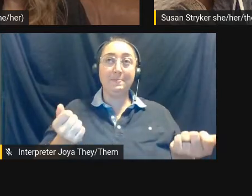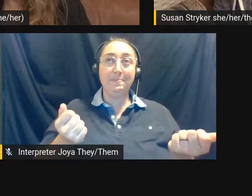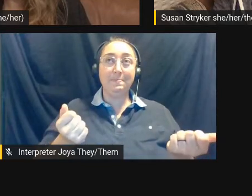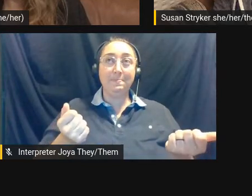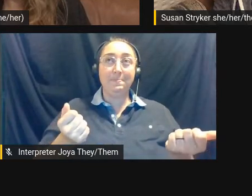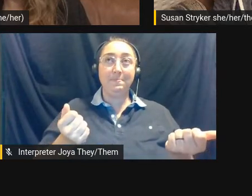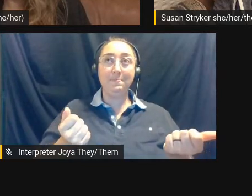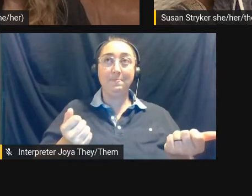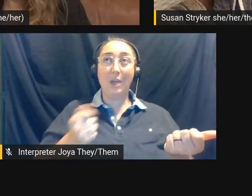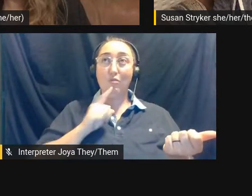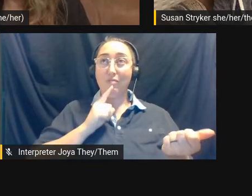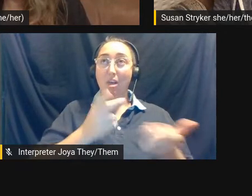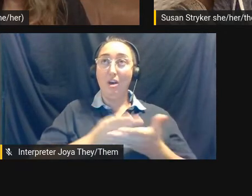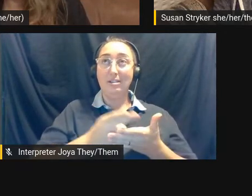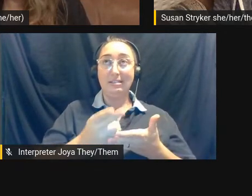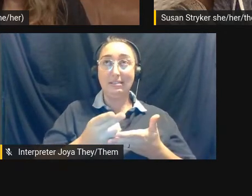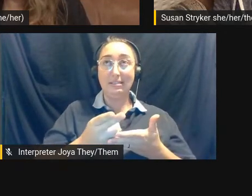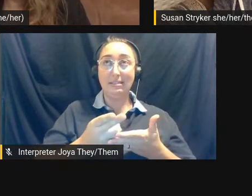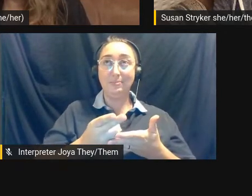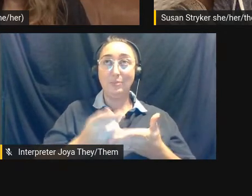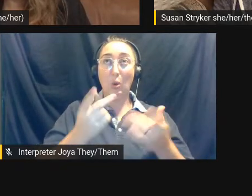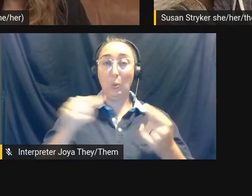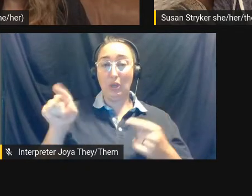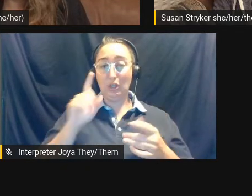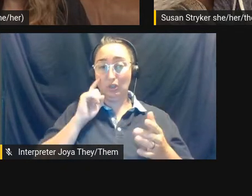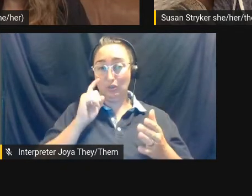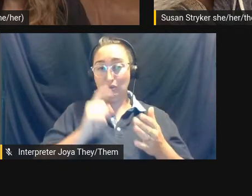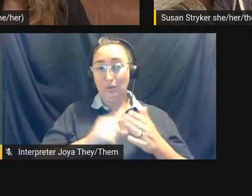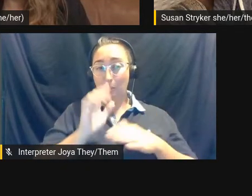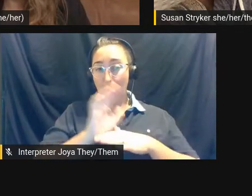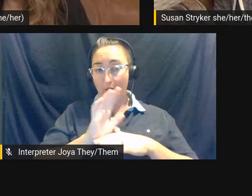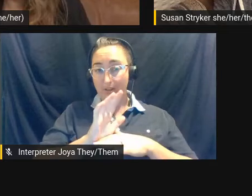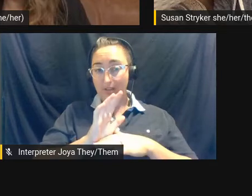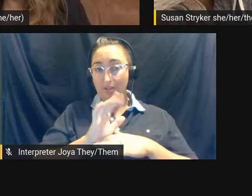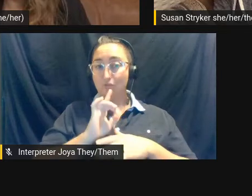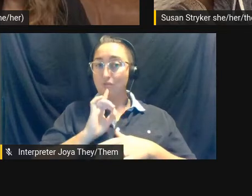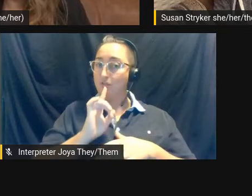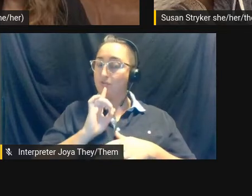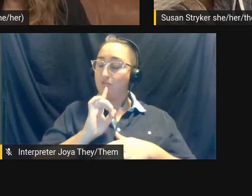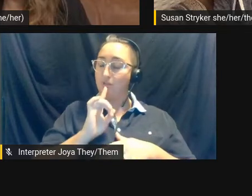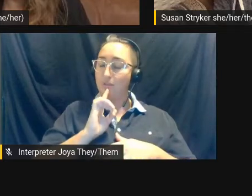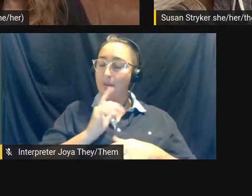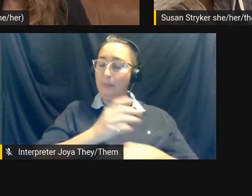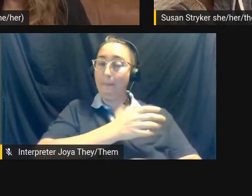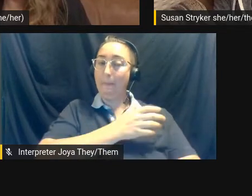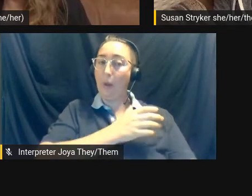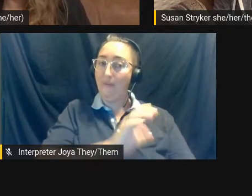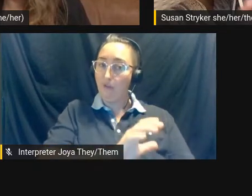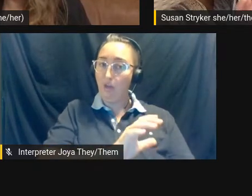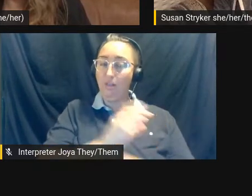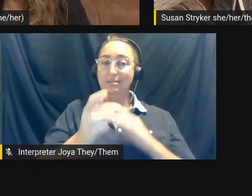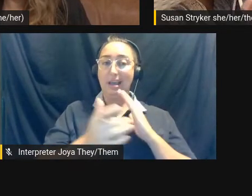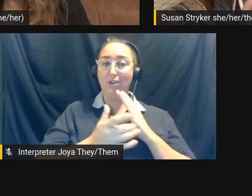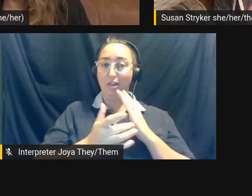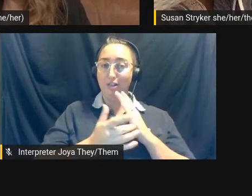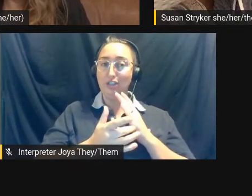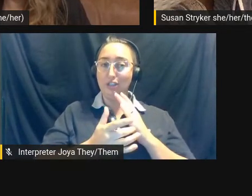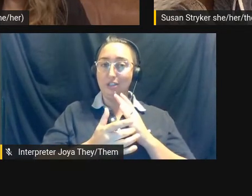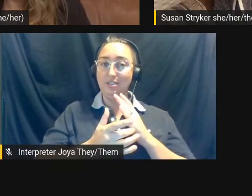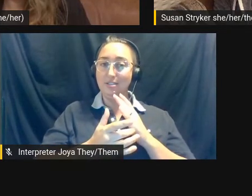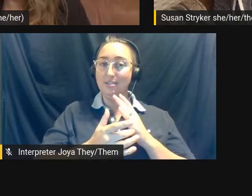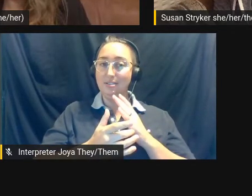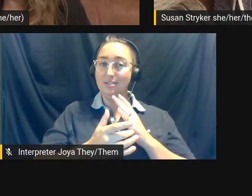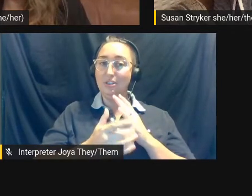level, what you're seeing in cinema is this very powerful technology. You know, you see it from the